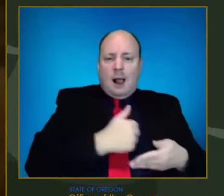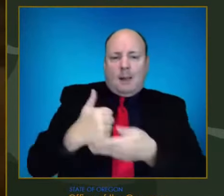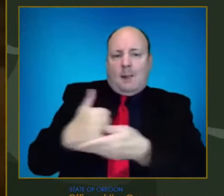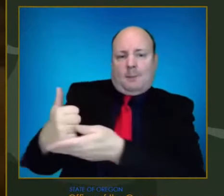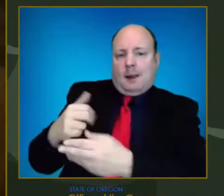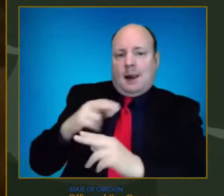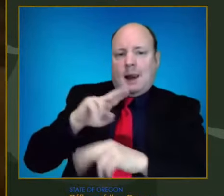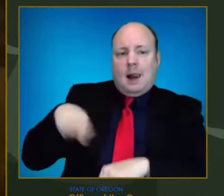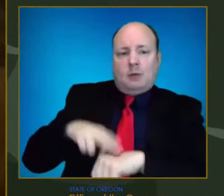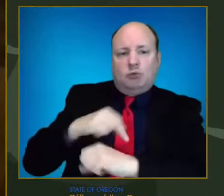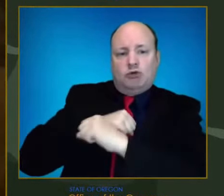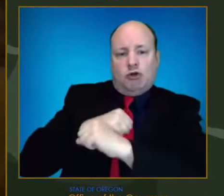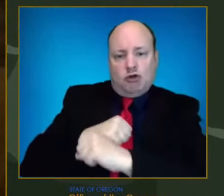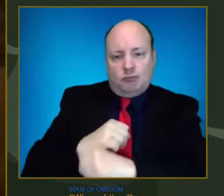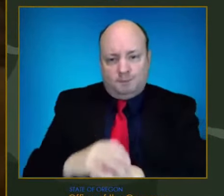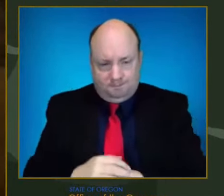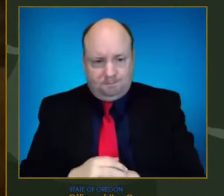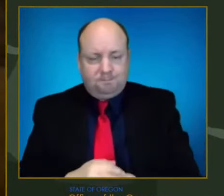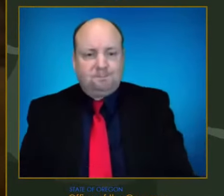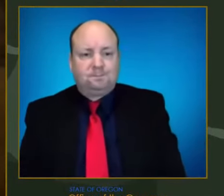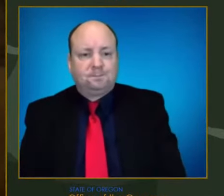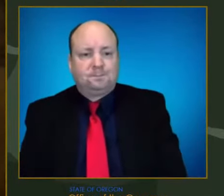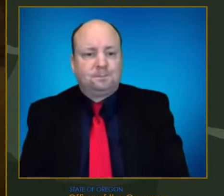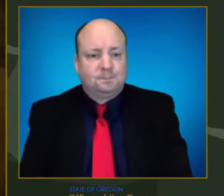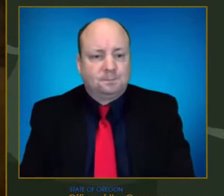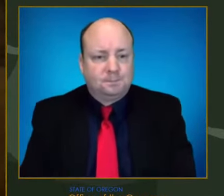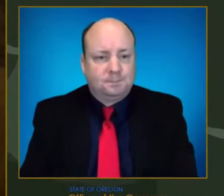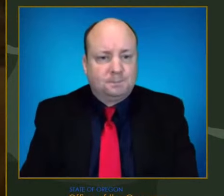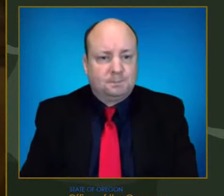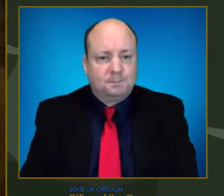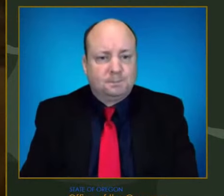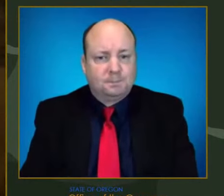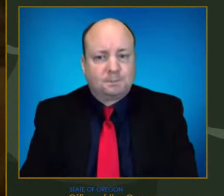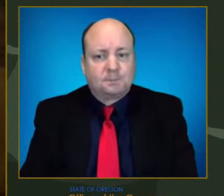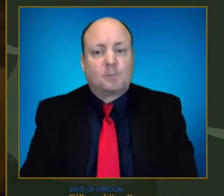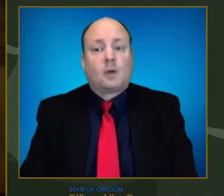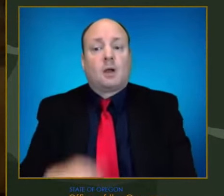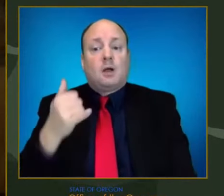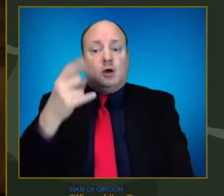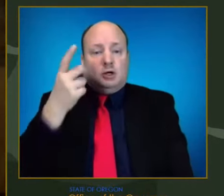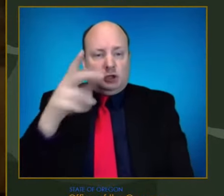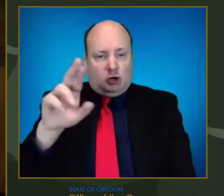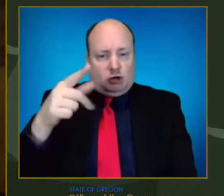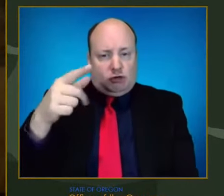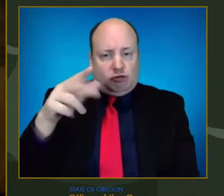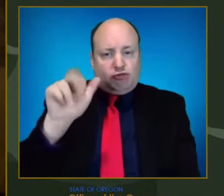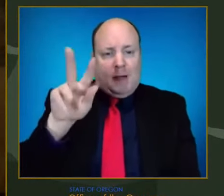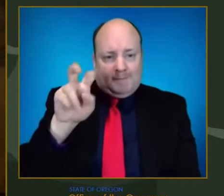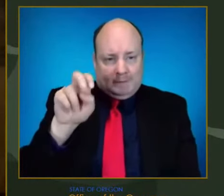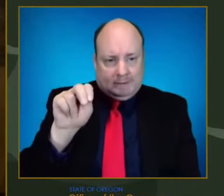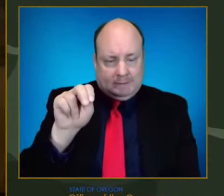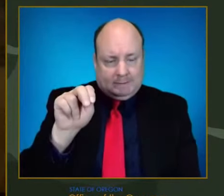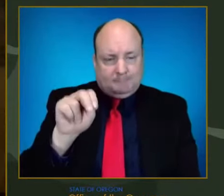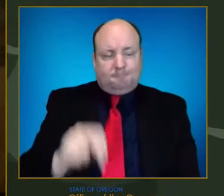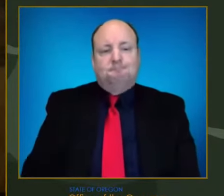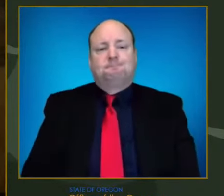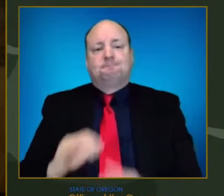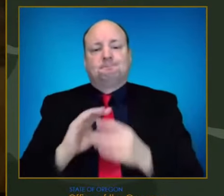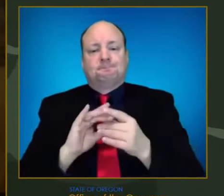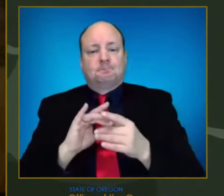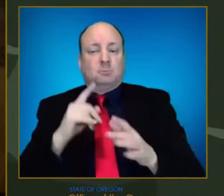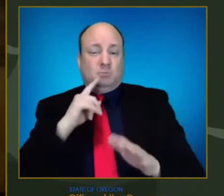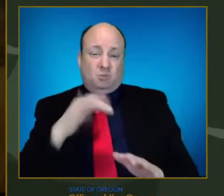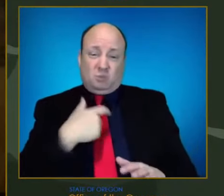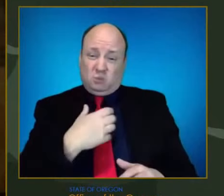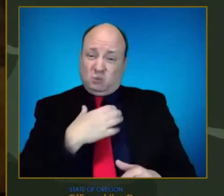Thank you, Governor Brown. I had hoped to be able to share better news today, but today's forecast